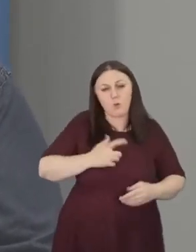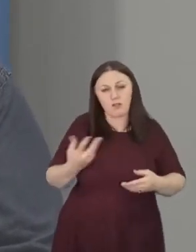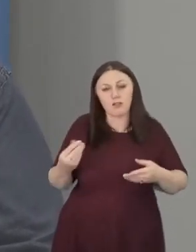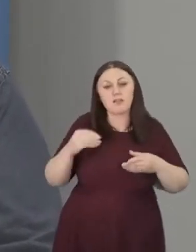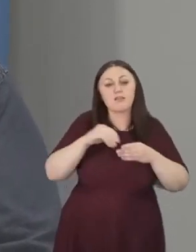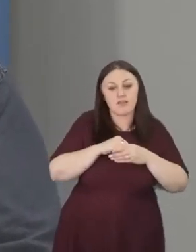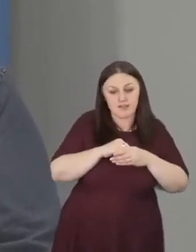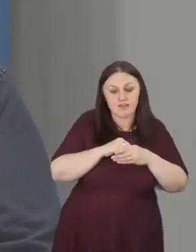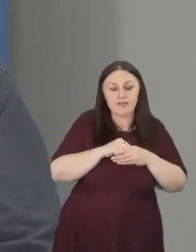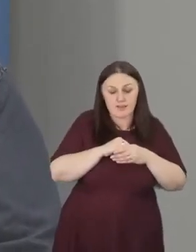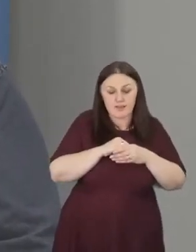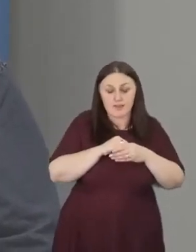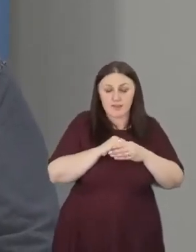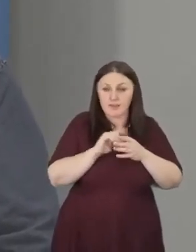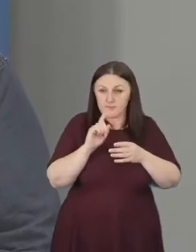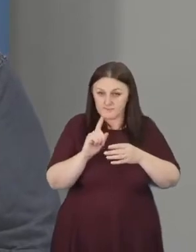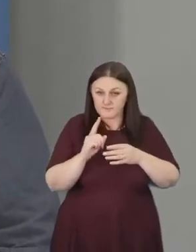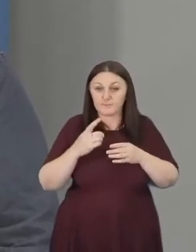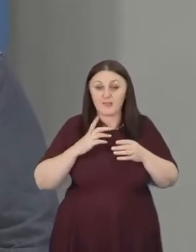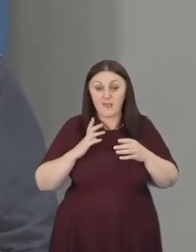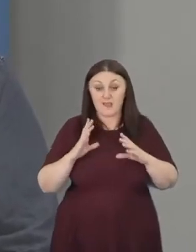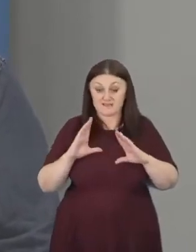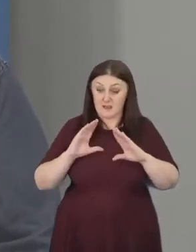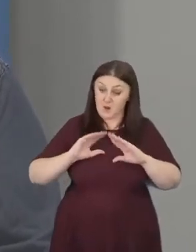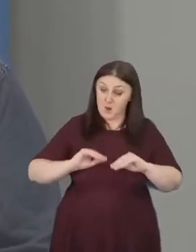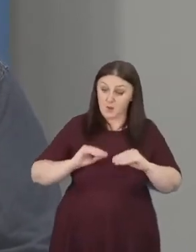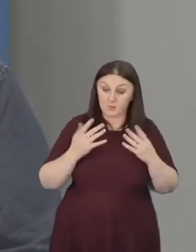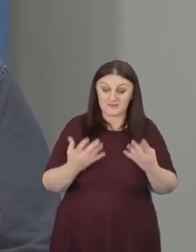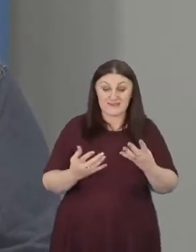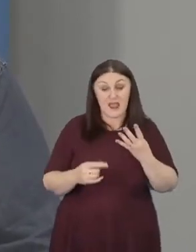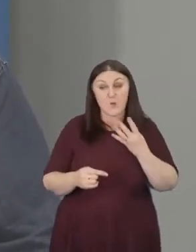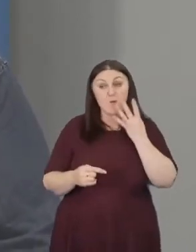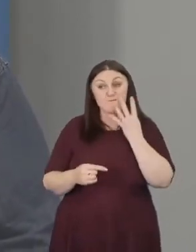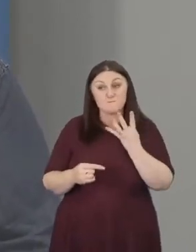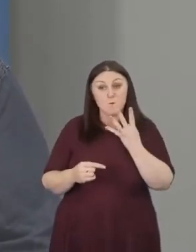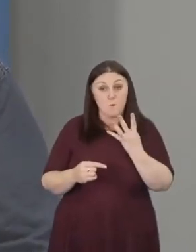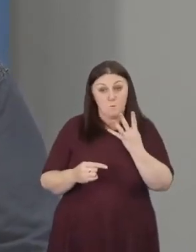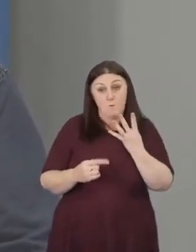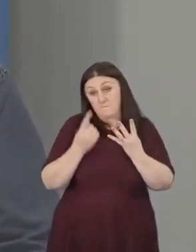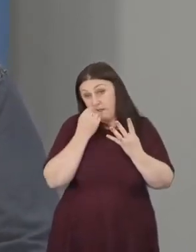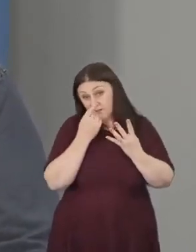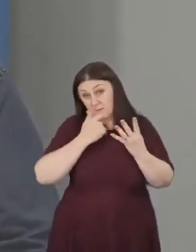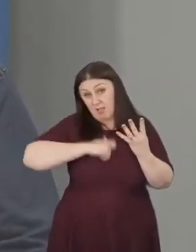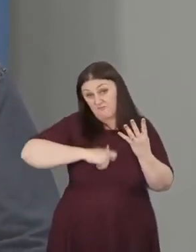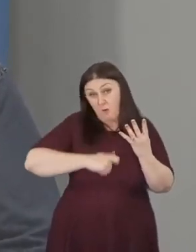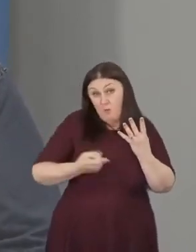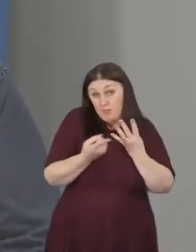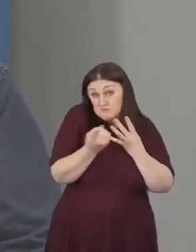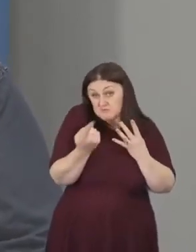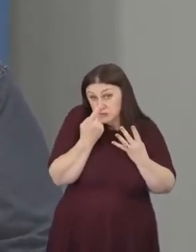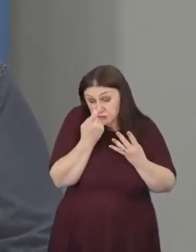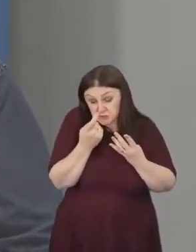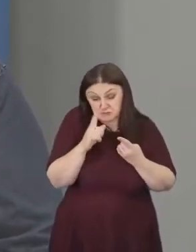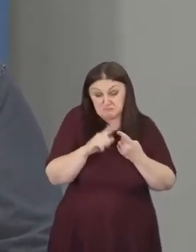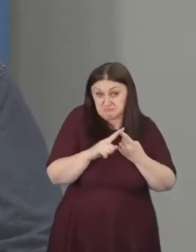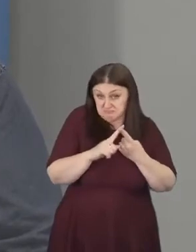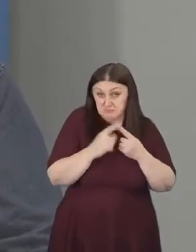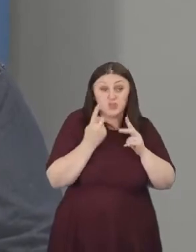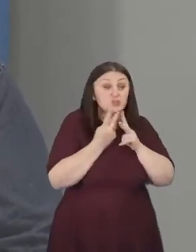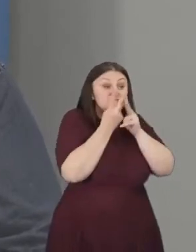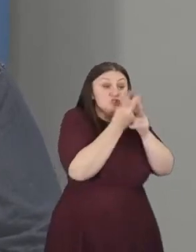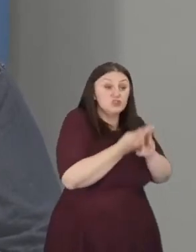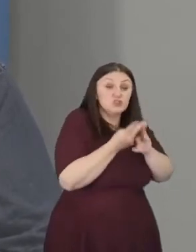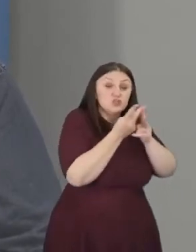As I close, just four possible roles that we might play and there will be others. We are stewards